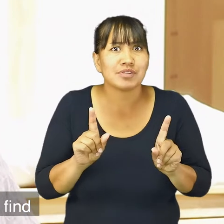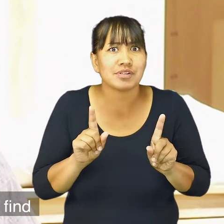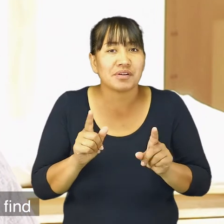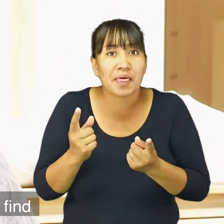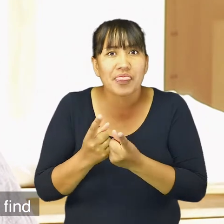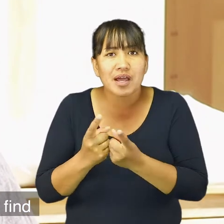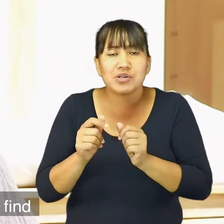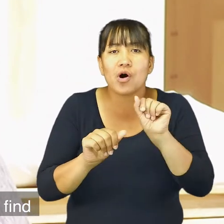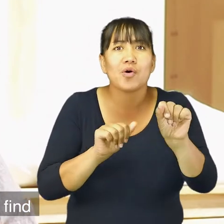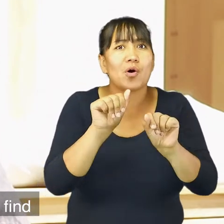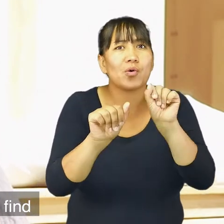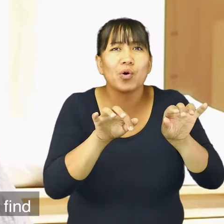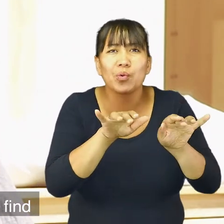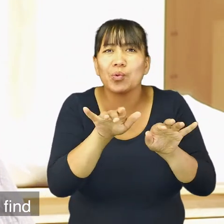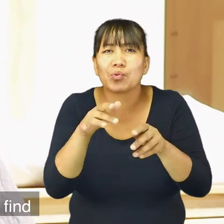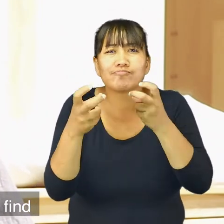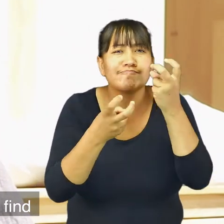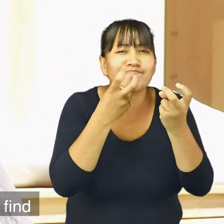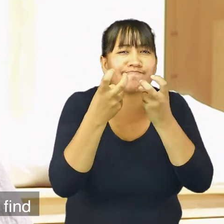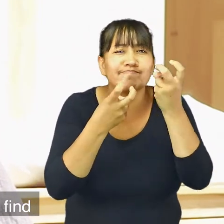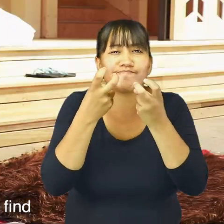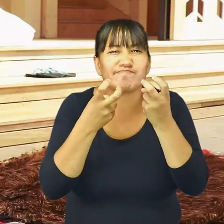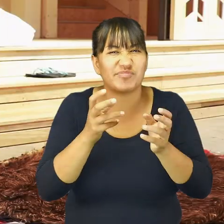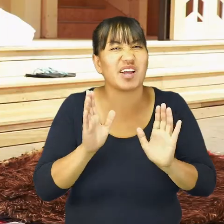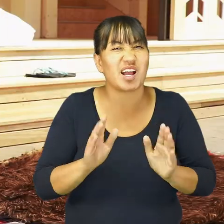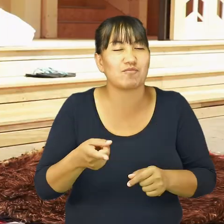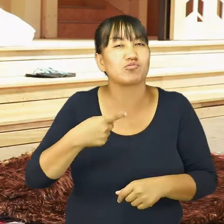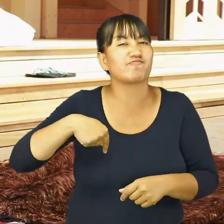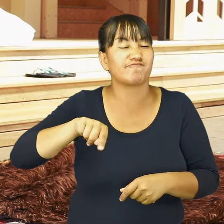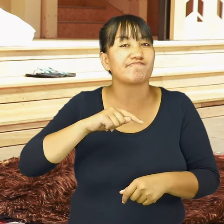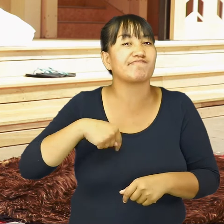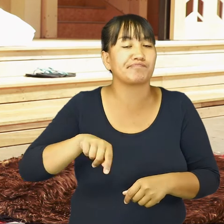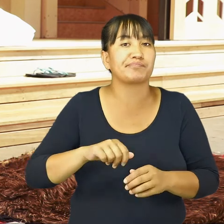And it was our task to find the owners.